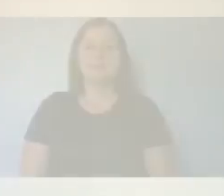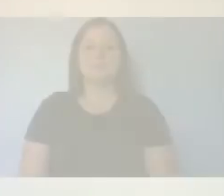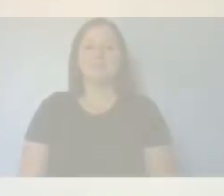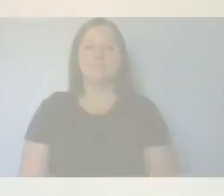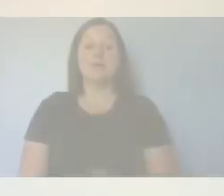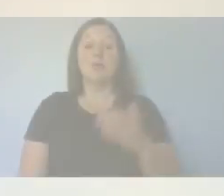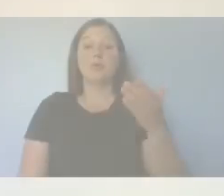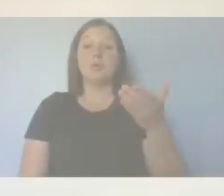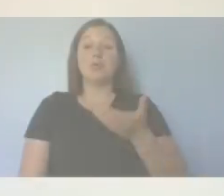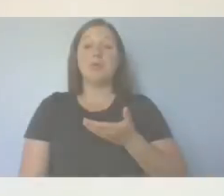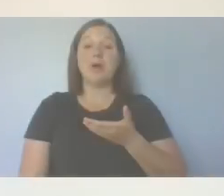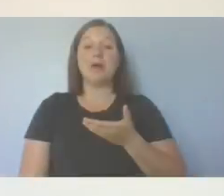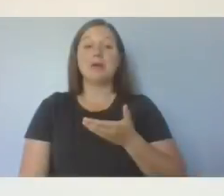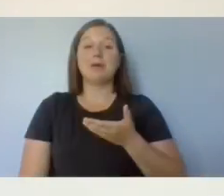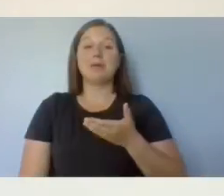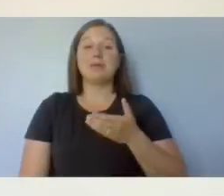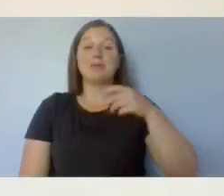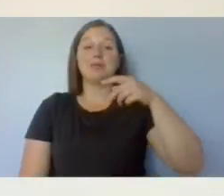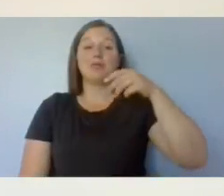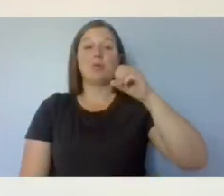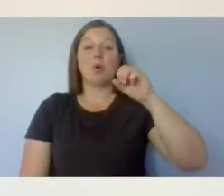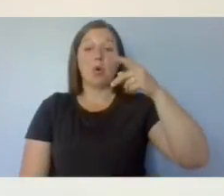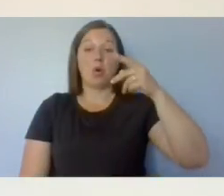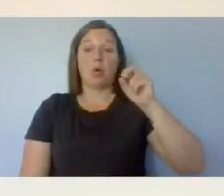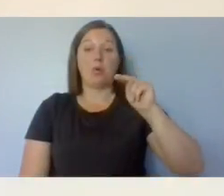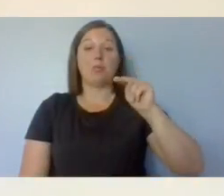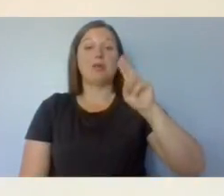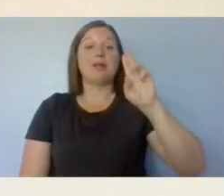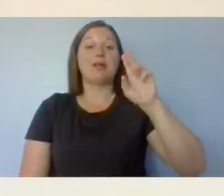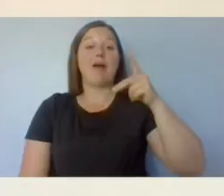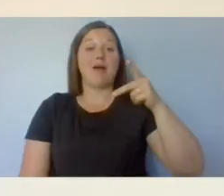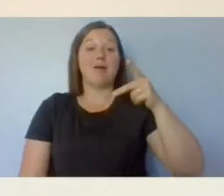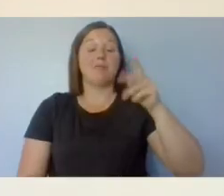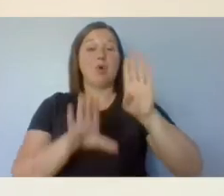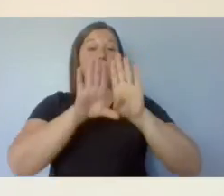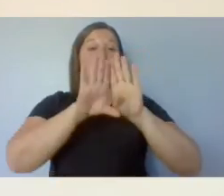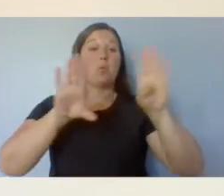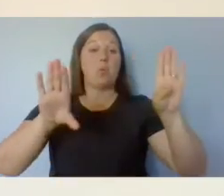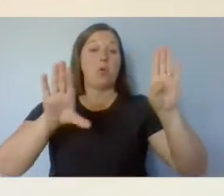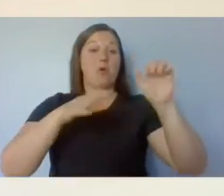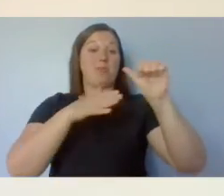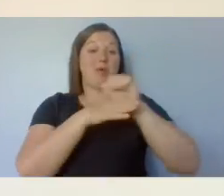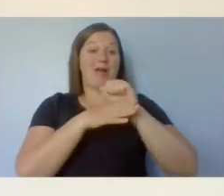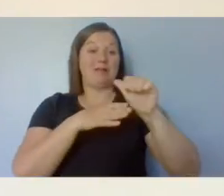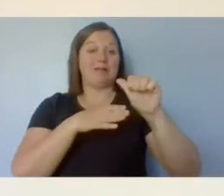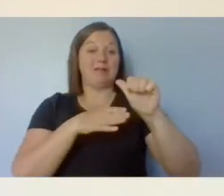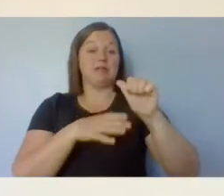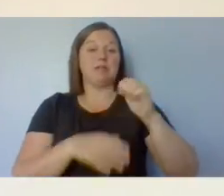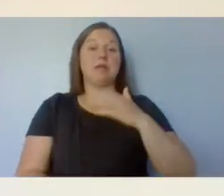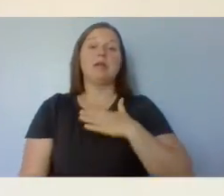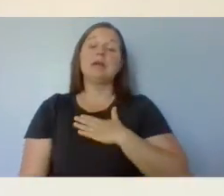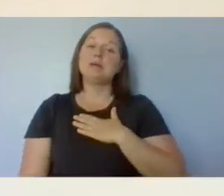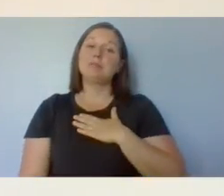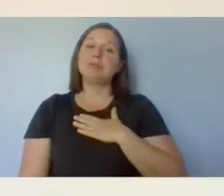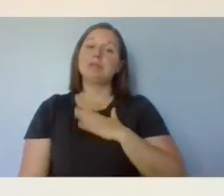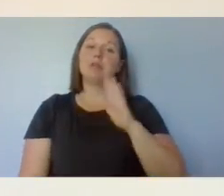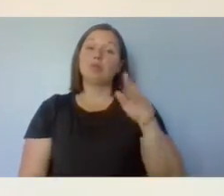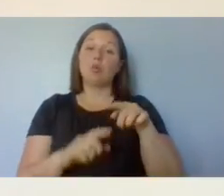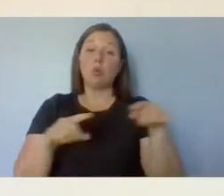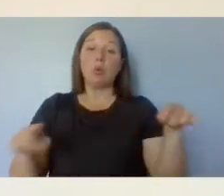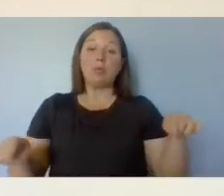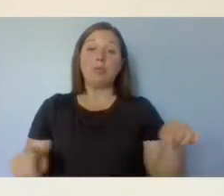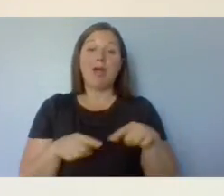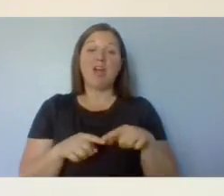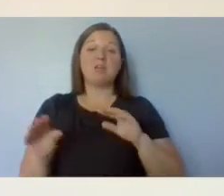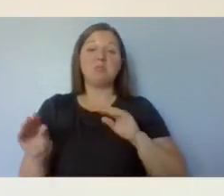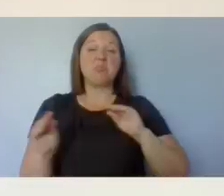Welcome to Open Up's Wall Practice. So please move your mat close to a